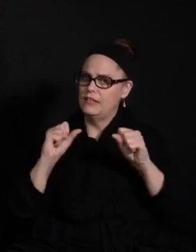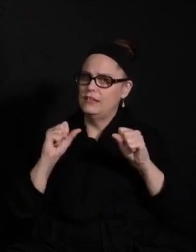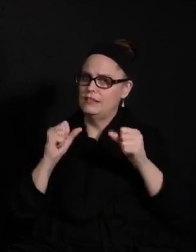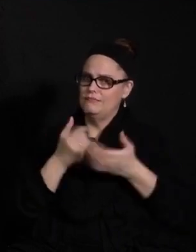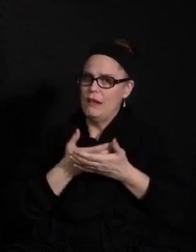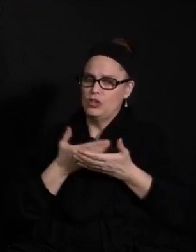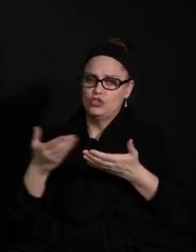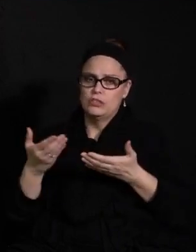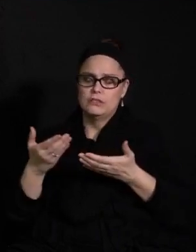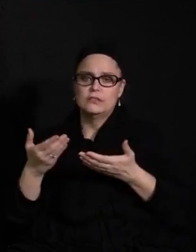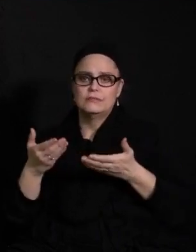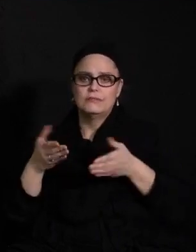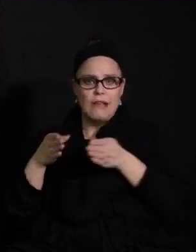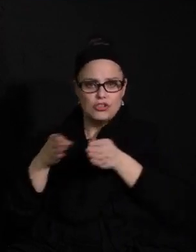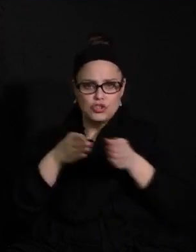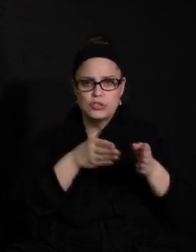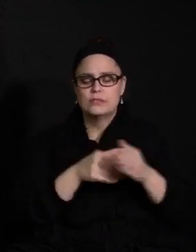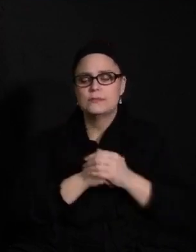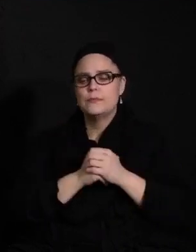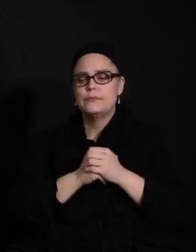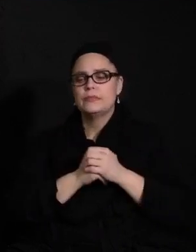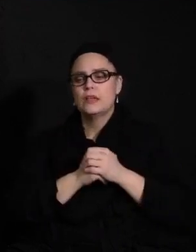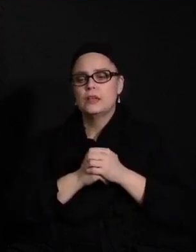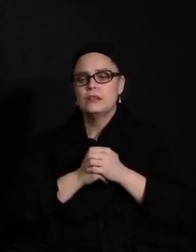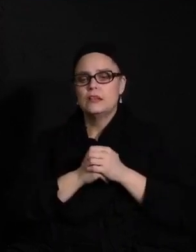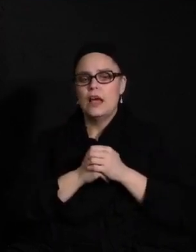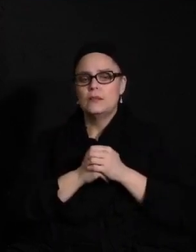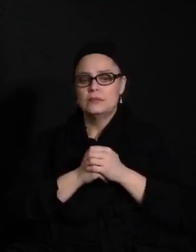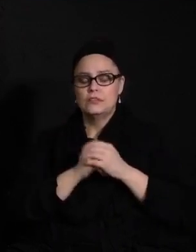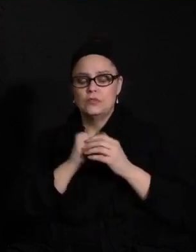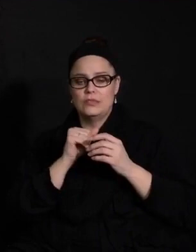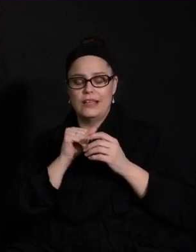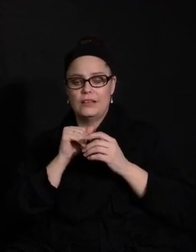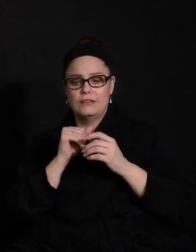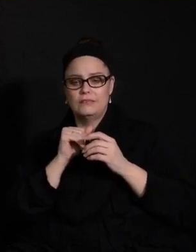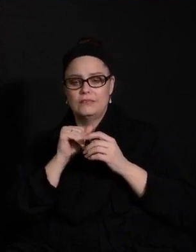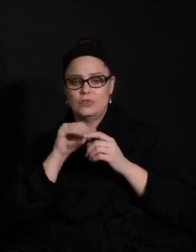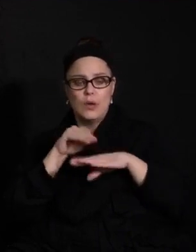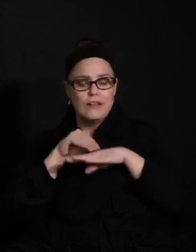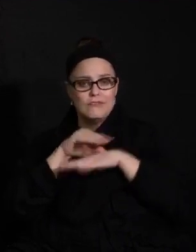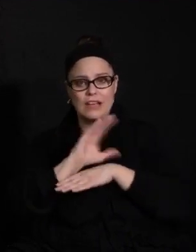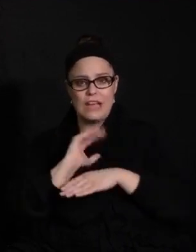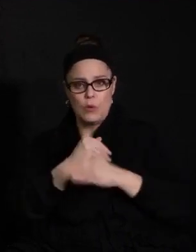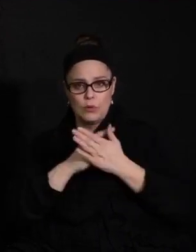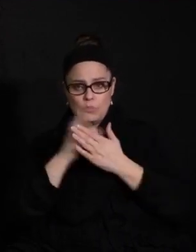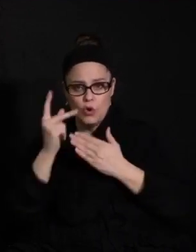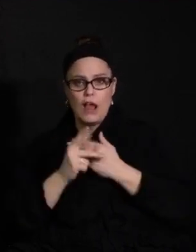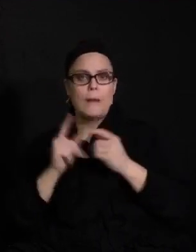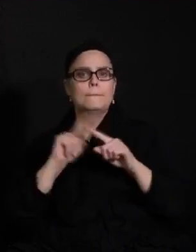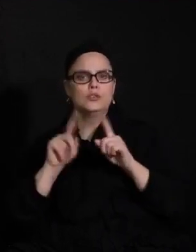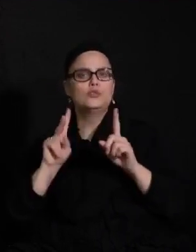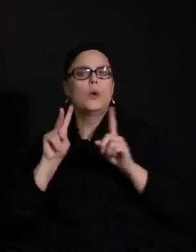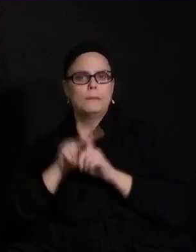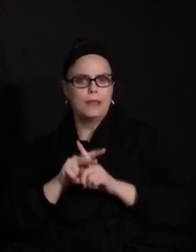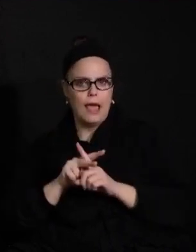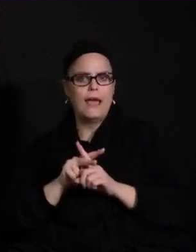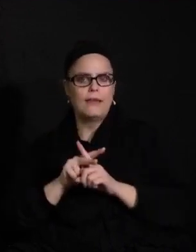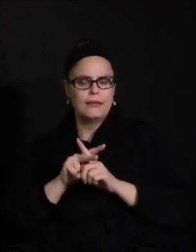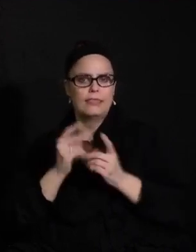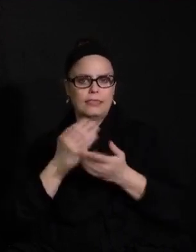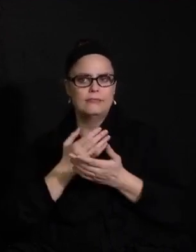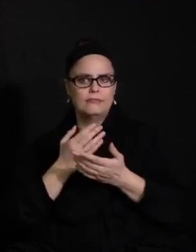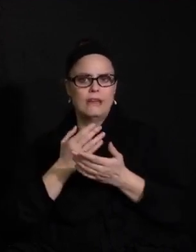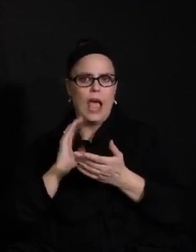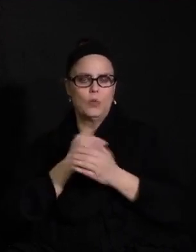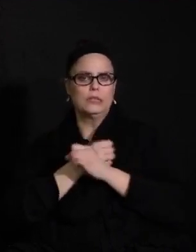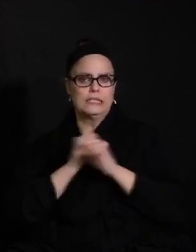to the extent that it affects our programs, but to the effect that we can apply them. You know, I think we would be very wise to until every